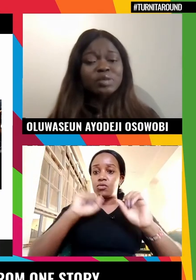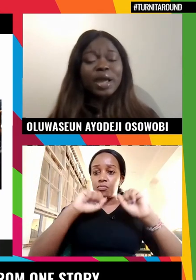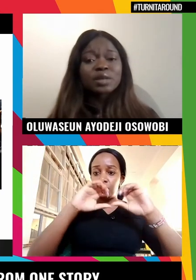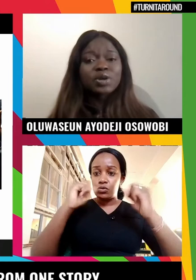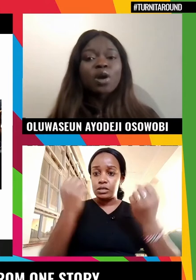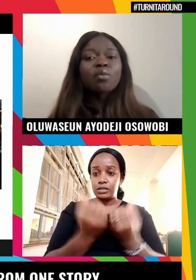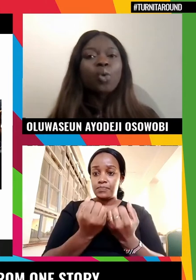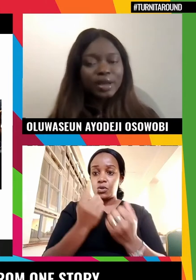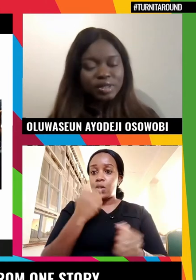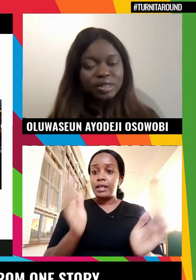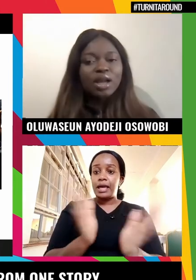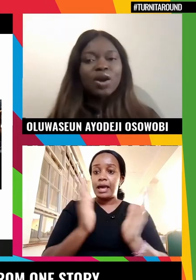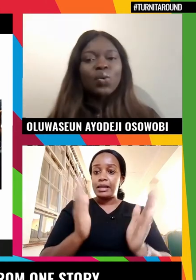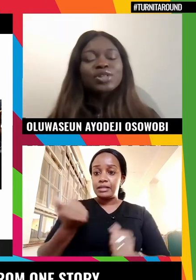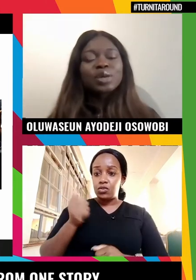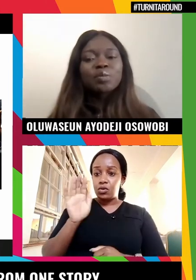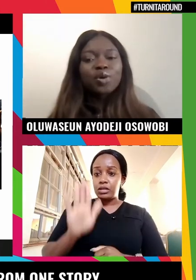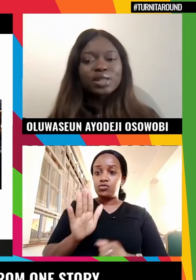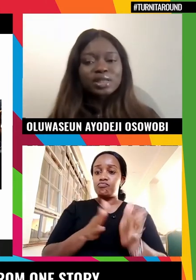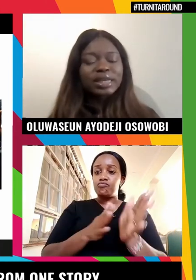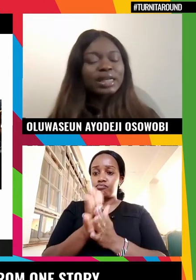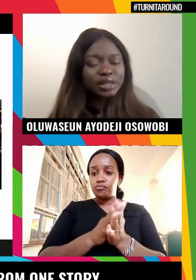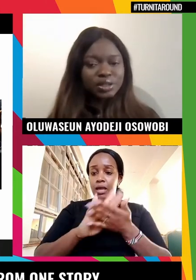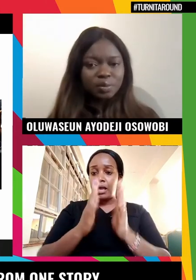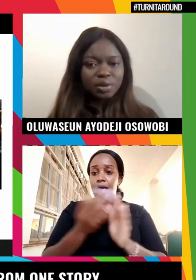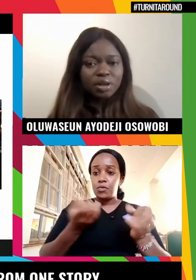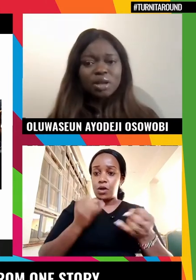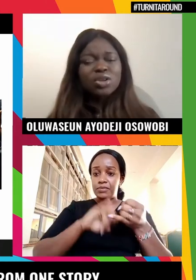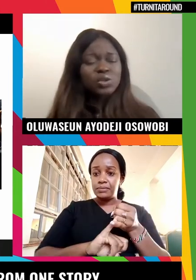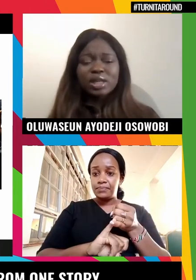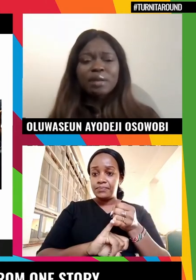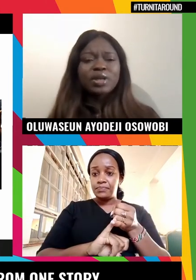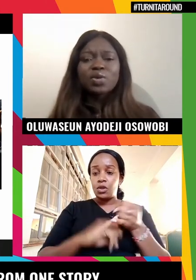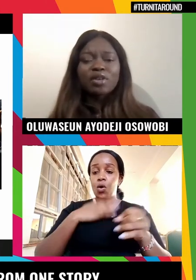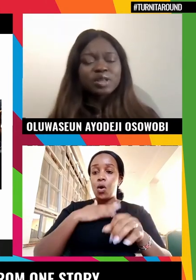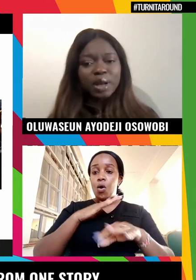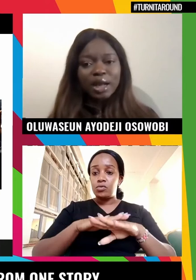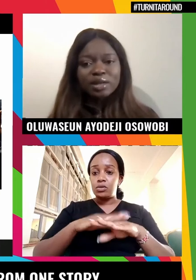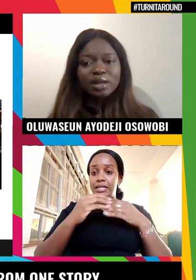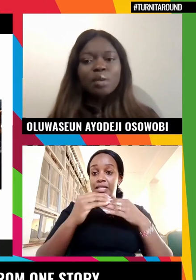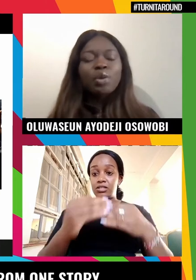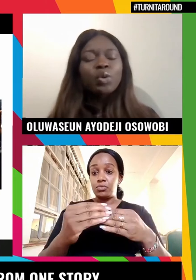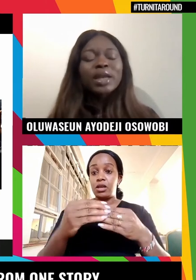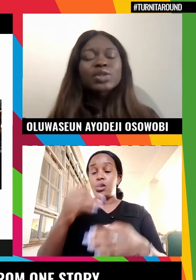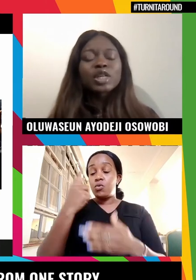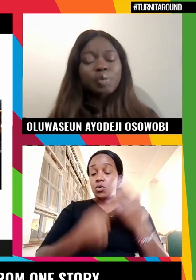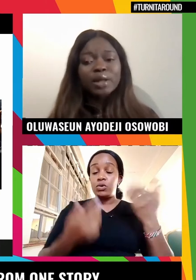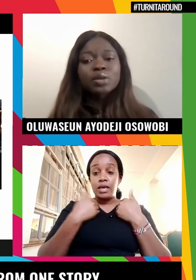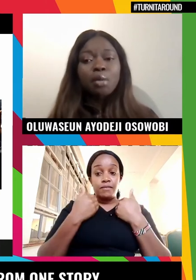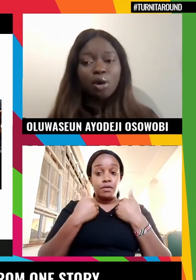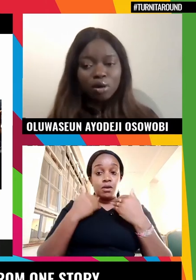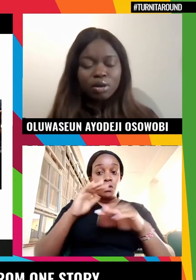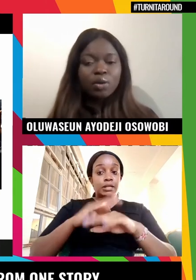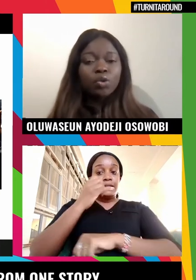daughters to aspire to become whites, while shaping boys to take leadership. Not to say that being a wife is bad, but women need to